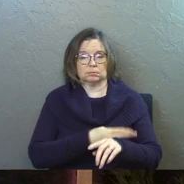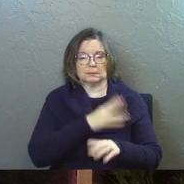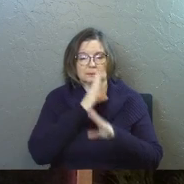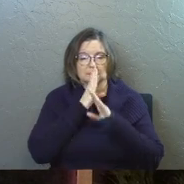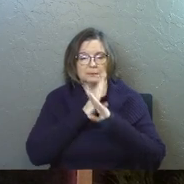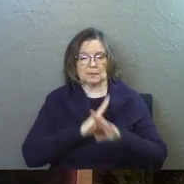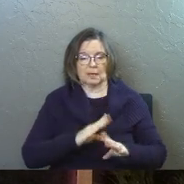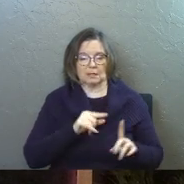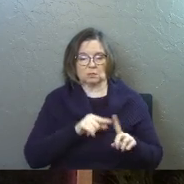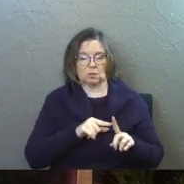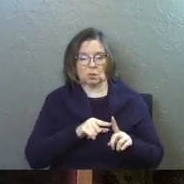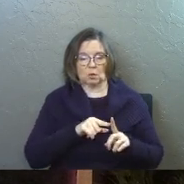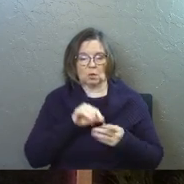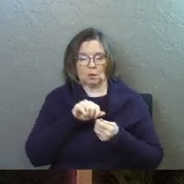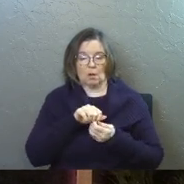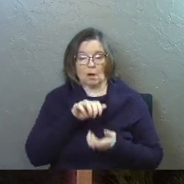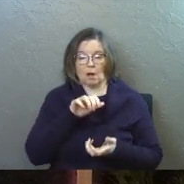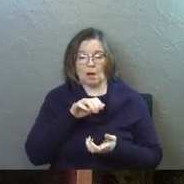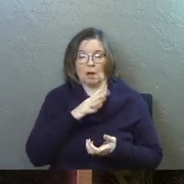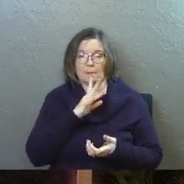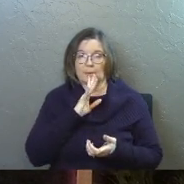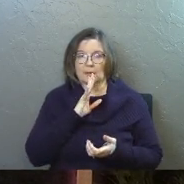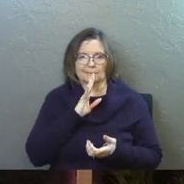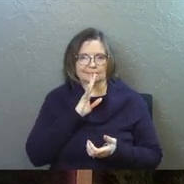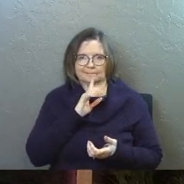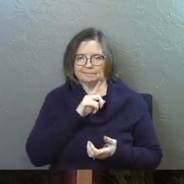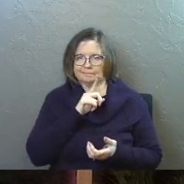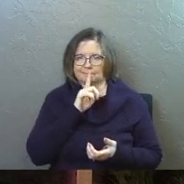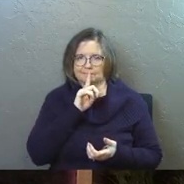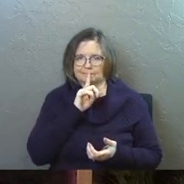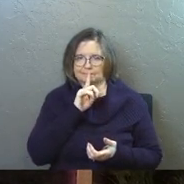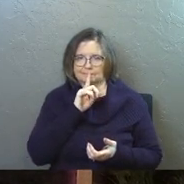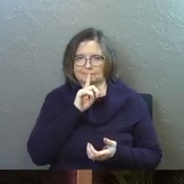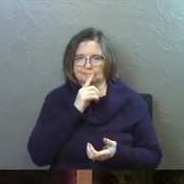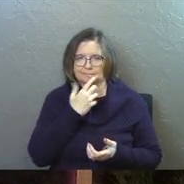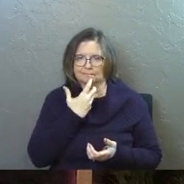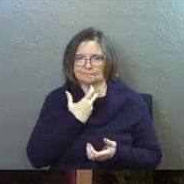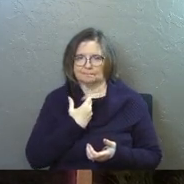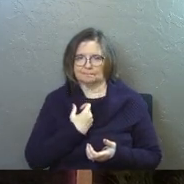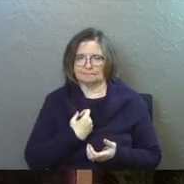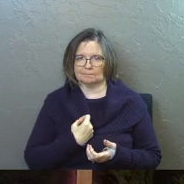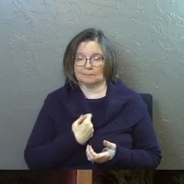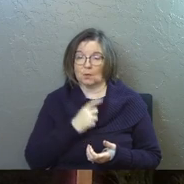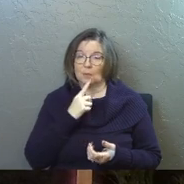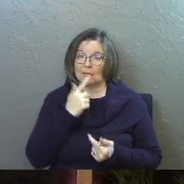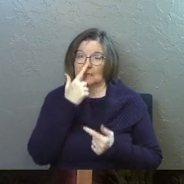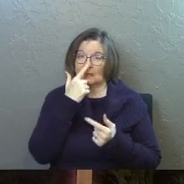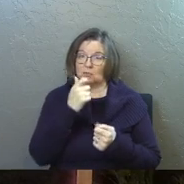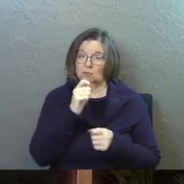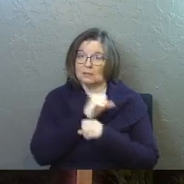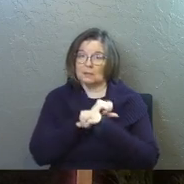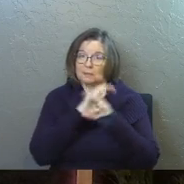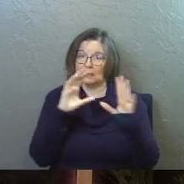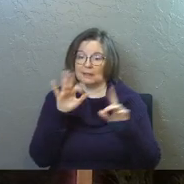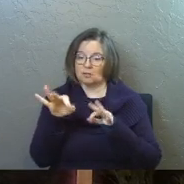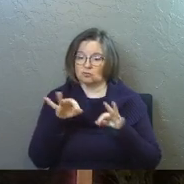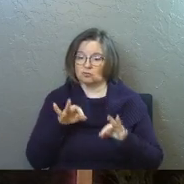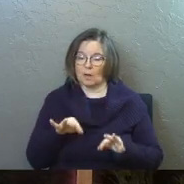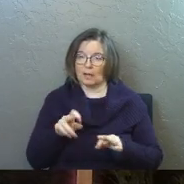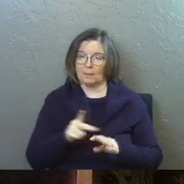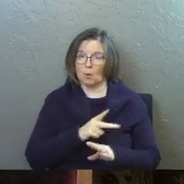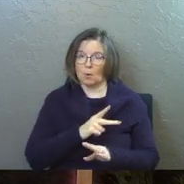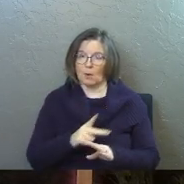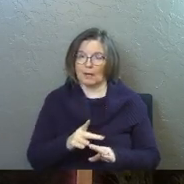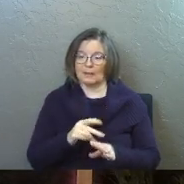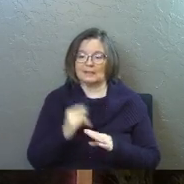silent. So he opened not his mouth. This is, this is just this really interesting picture. Uh, he describes it